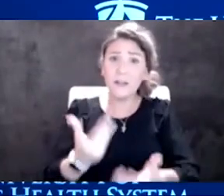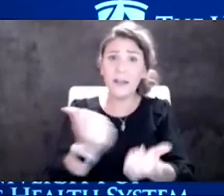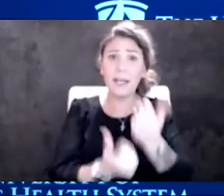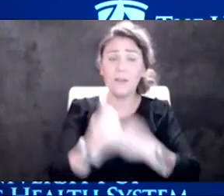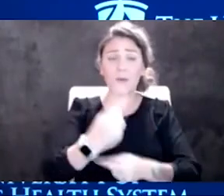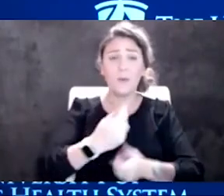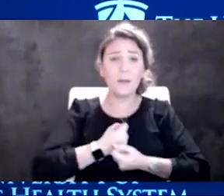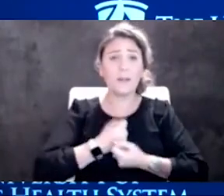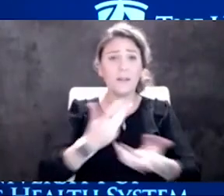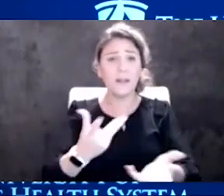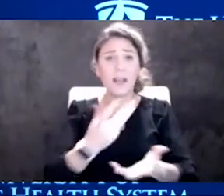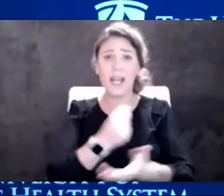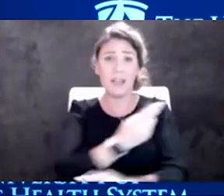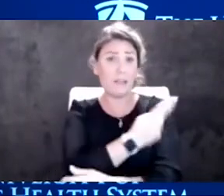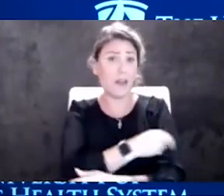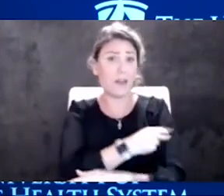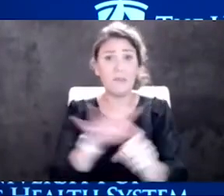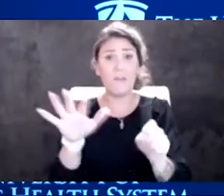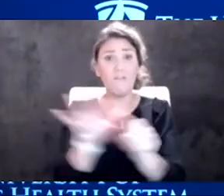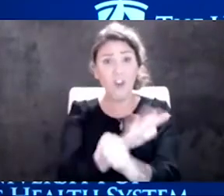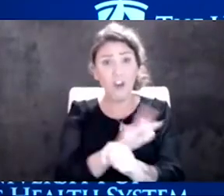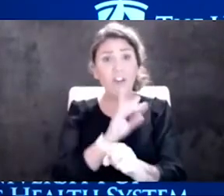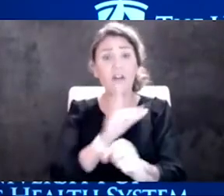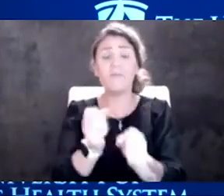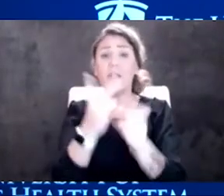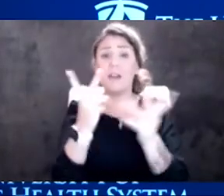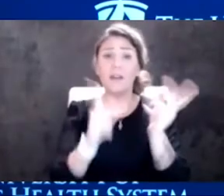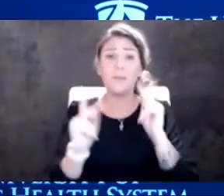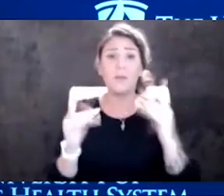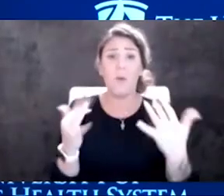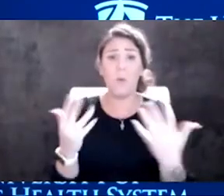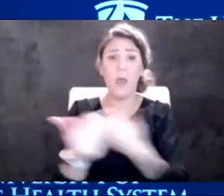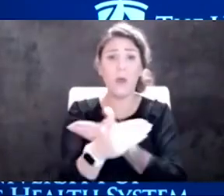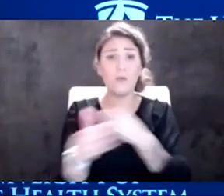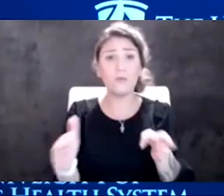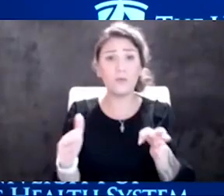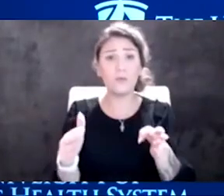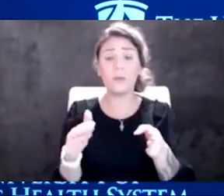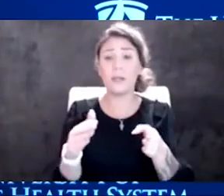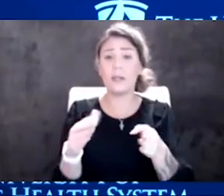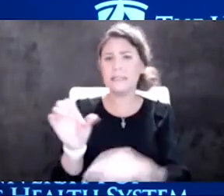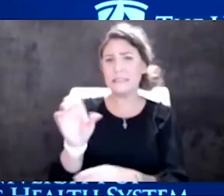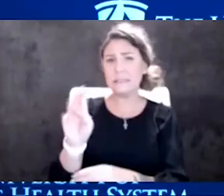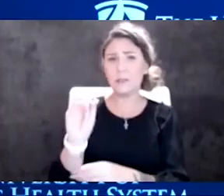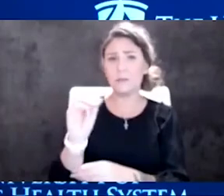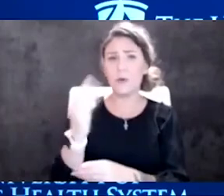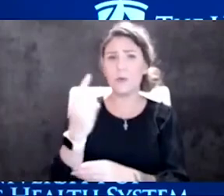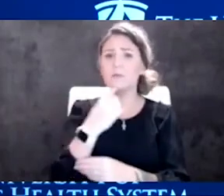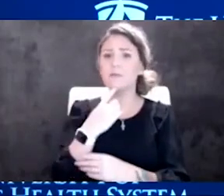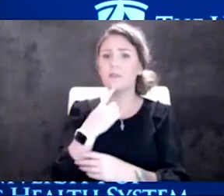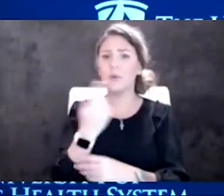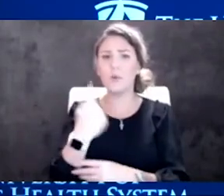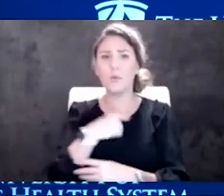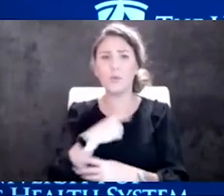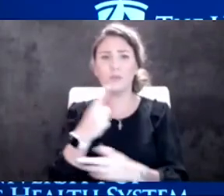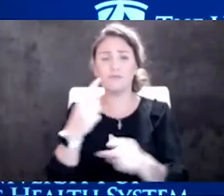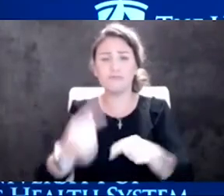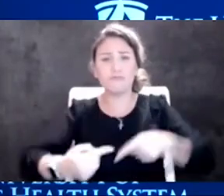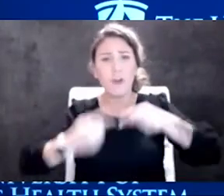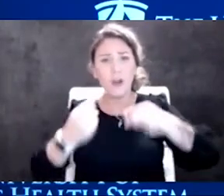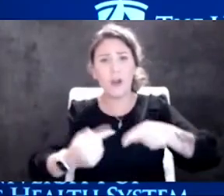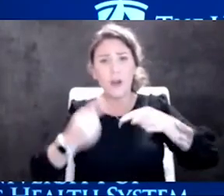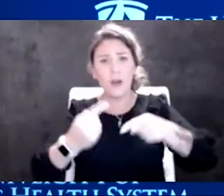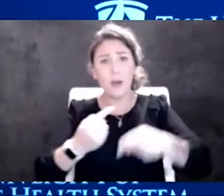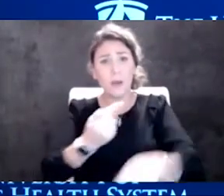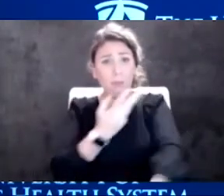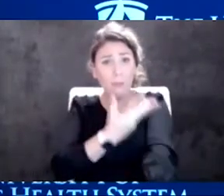yet the hospitals are full, a lot of folks in the waiting room. And then one of the chief medical officers said, and I'm, we're having trouble getting blood for surgeries.